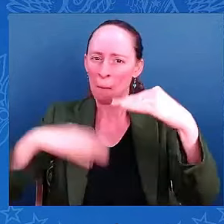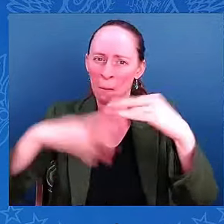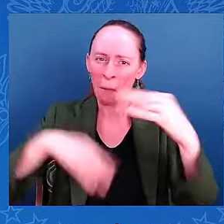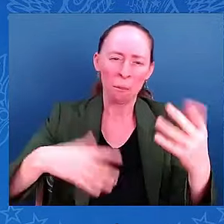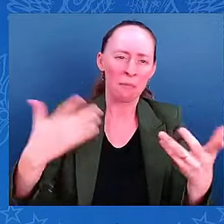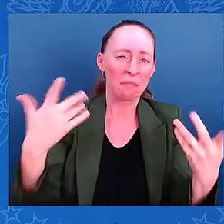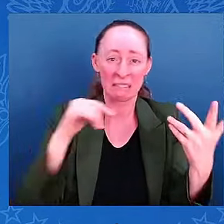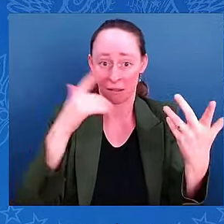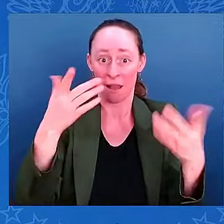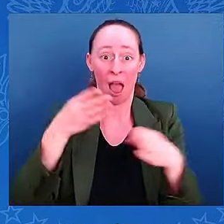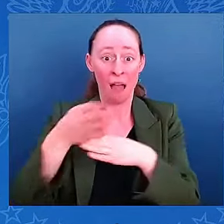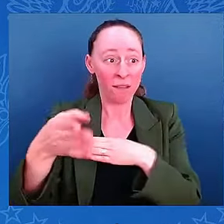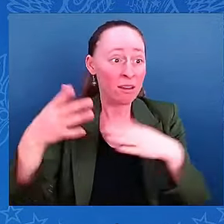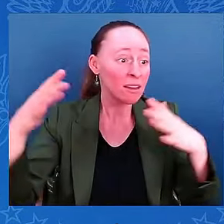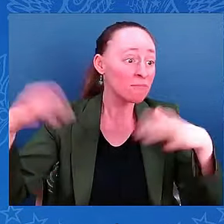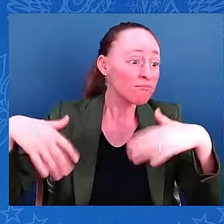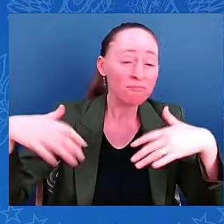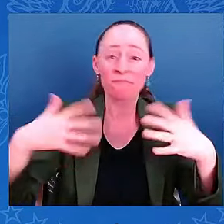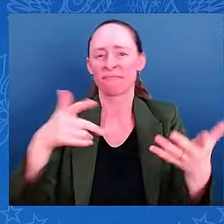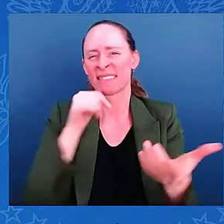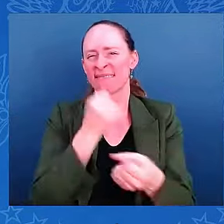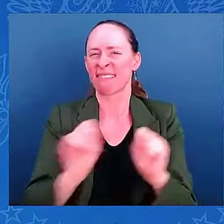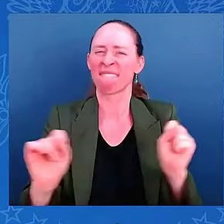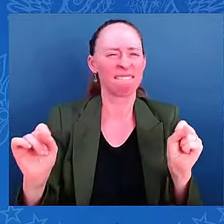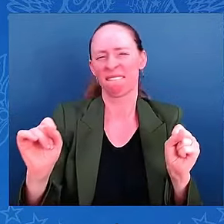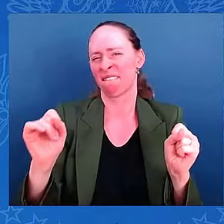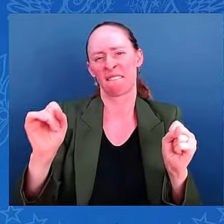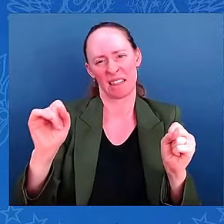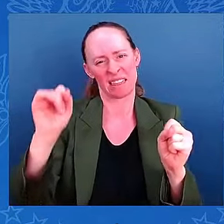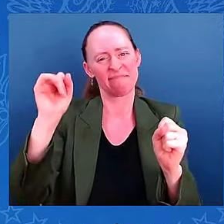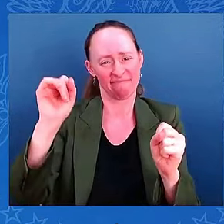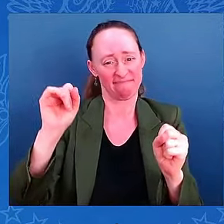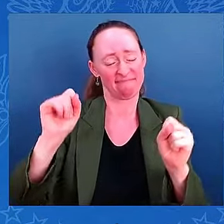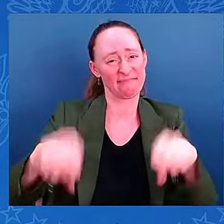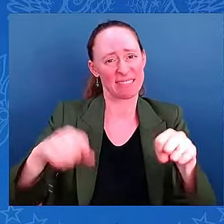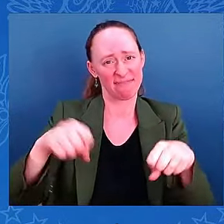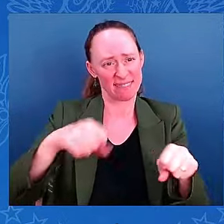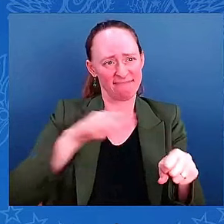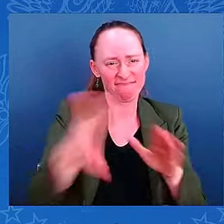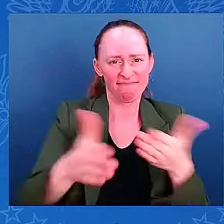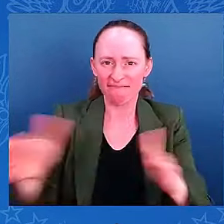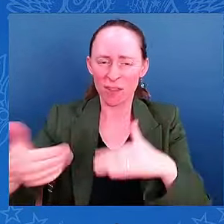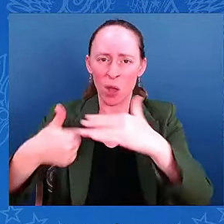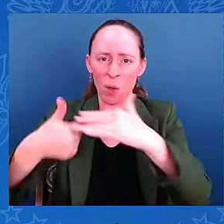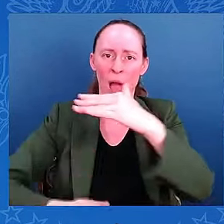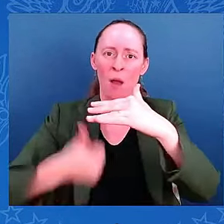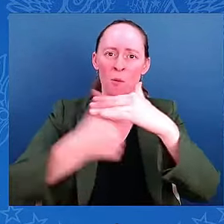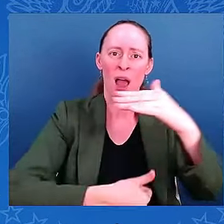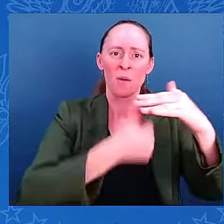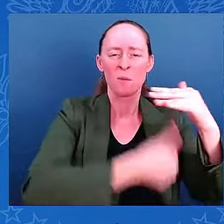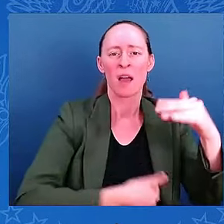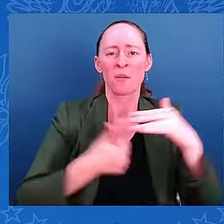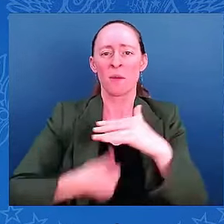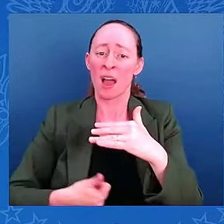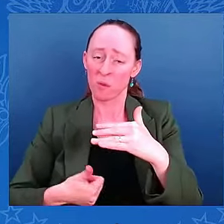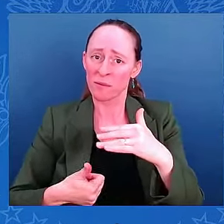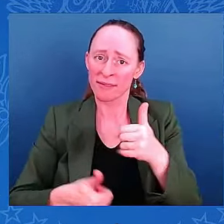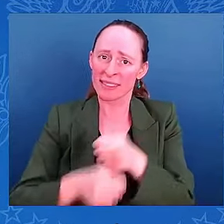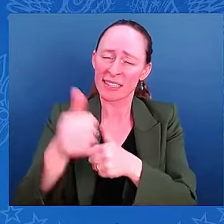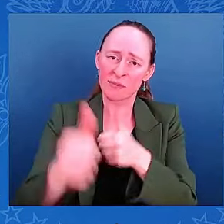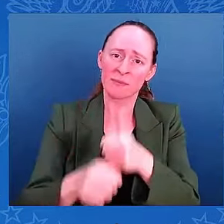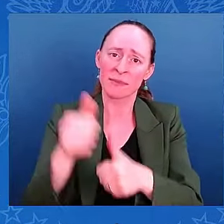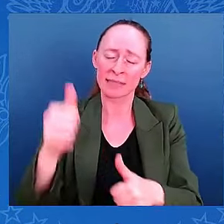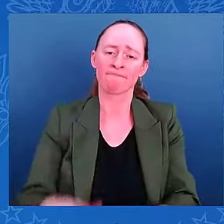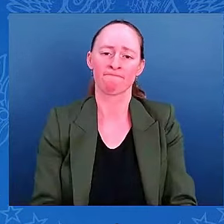storm fatalities in this very dangerous environment that's left. Additionally, we're expecting very heavy rainfall, 6 to 12 inches,